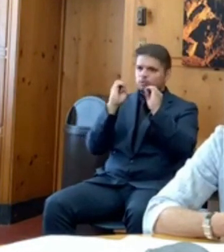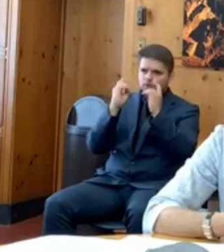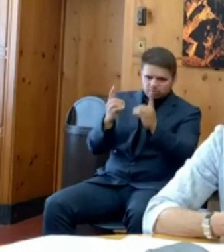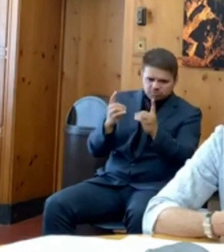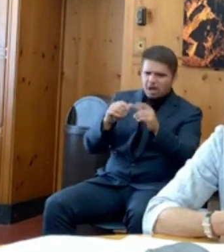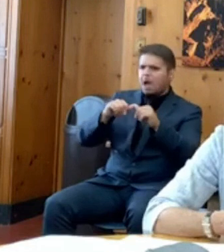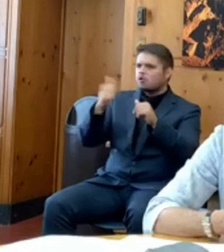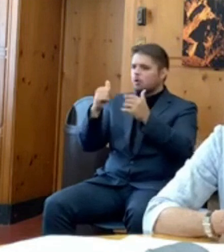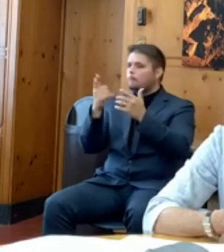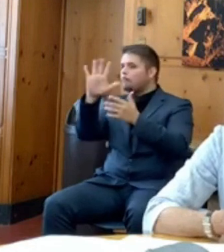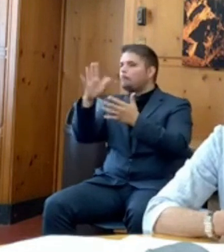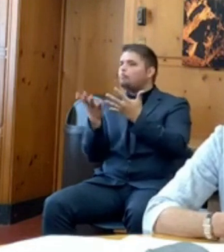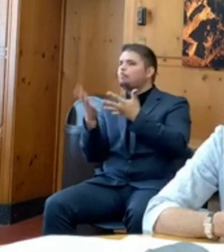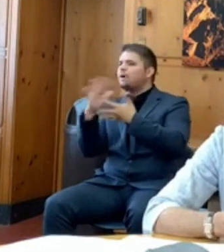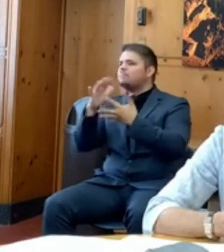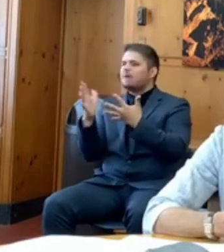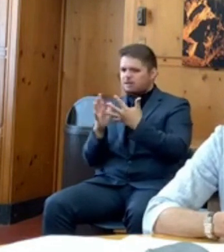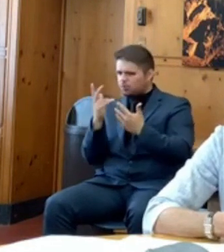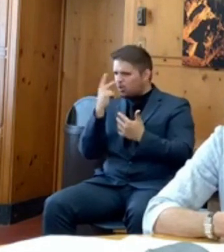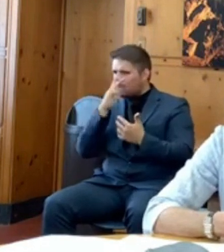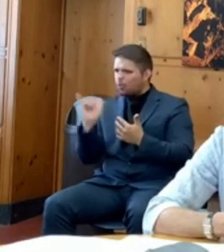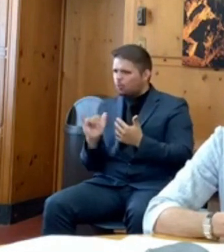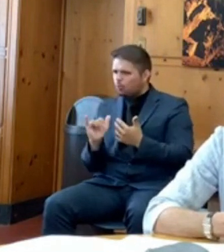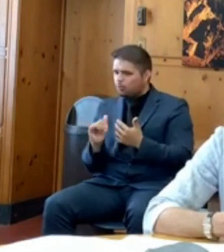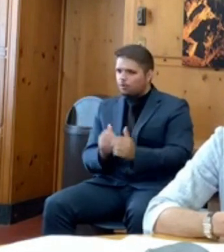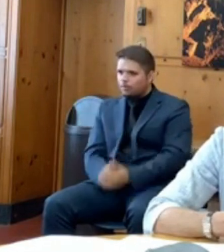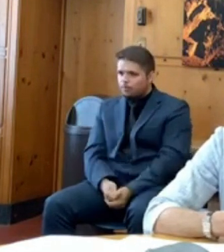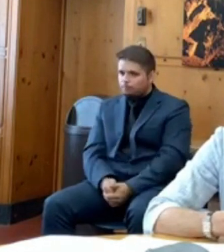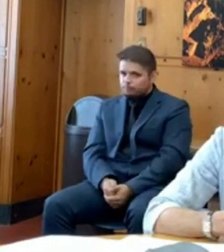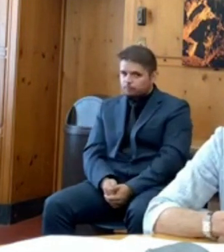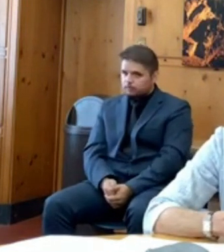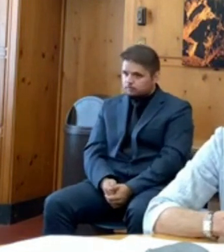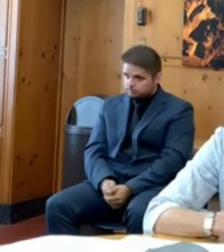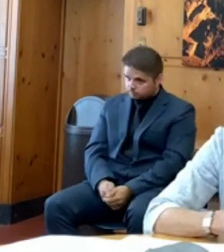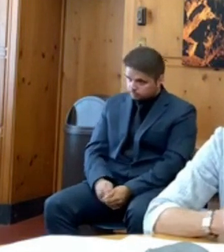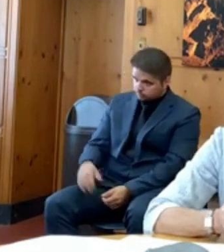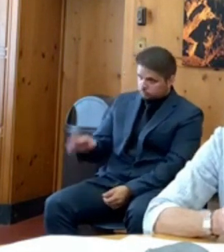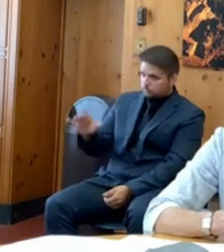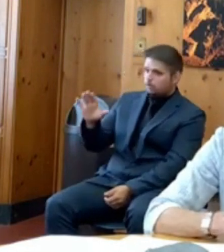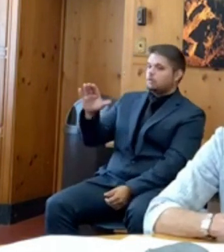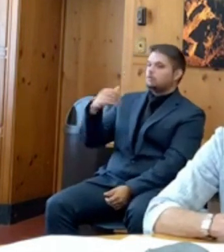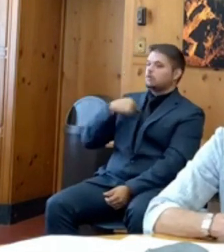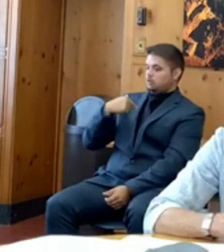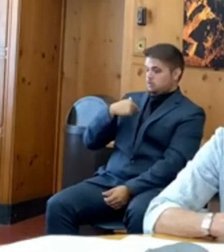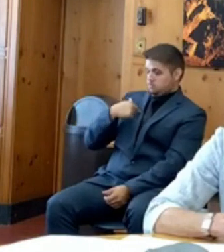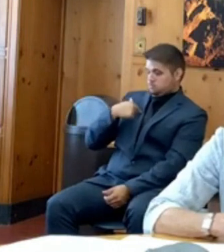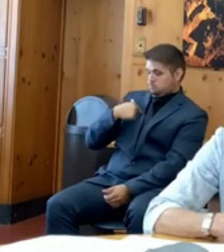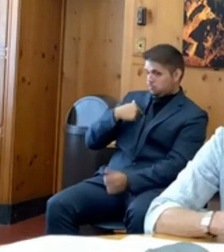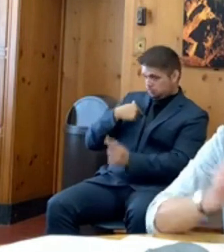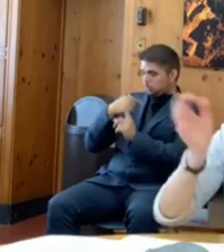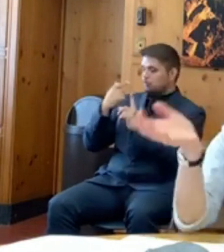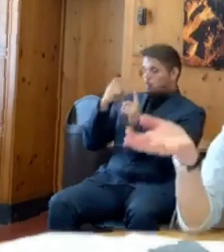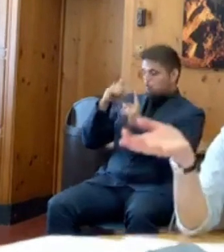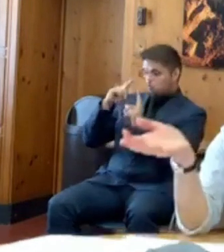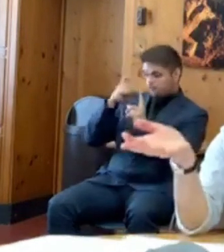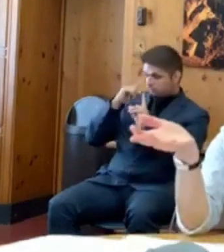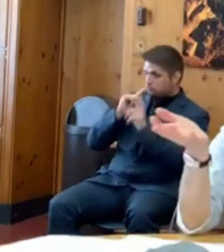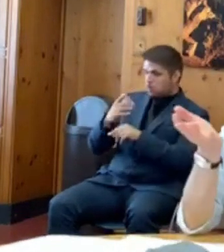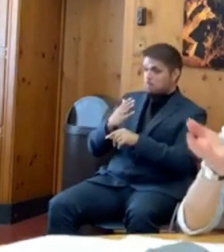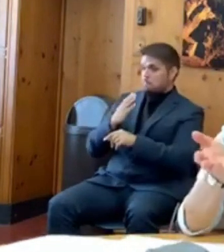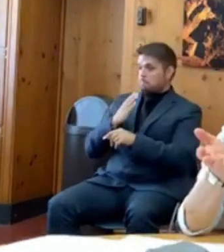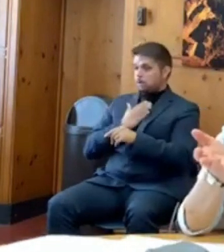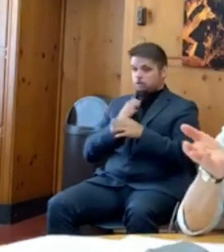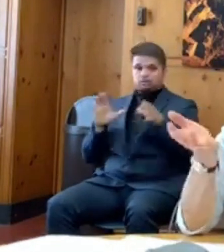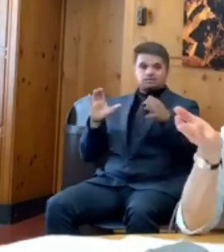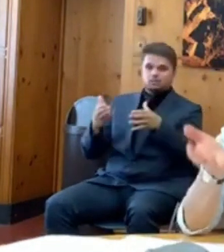areas? So I am convening my racial justice council. Sometime in the next couple of weeks. And